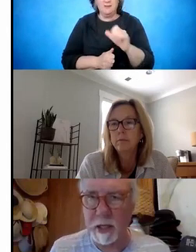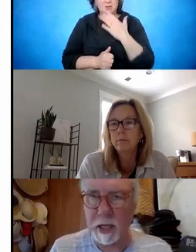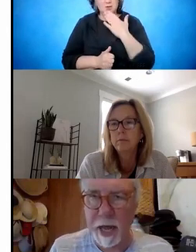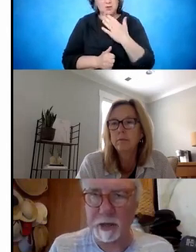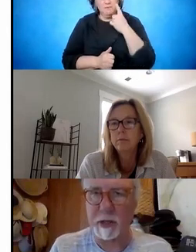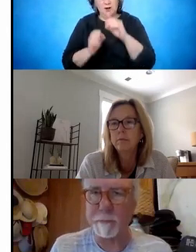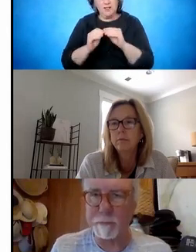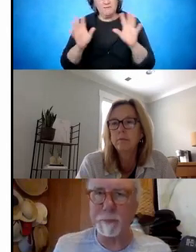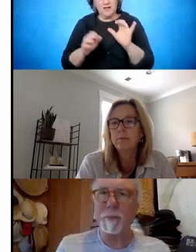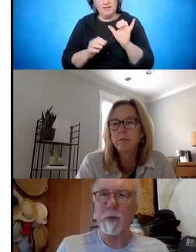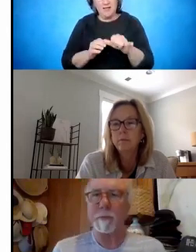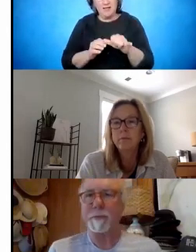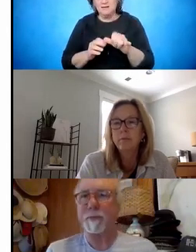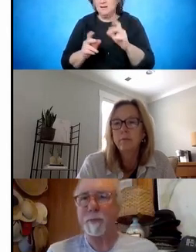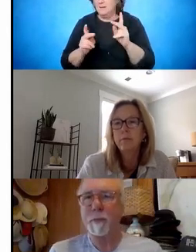seeing the connection.